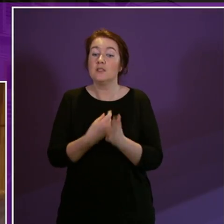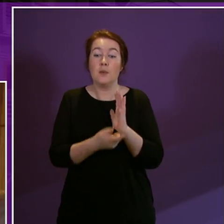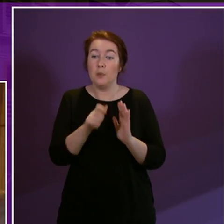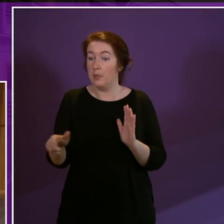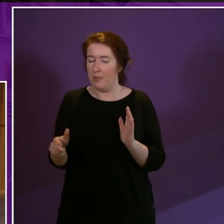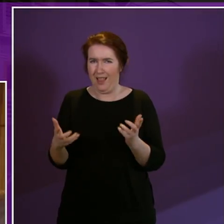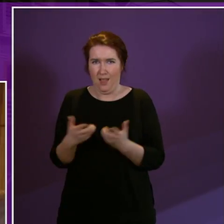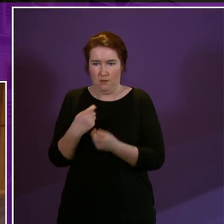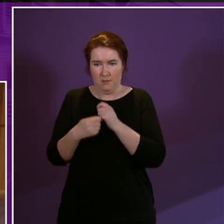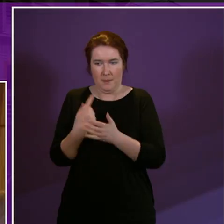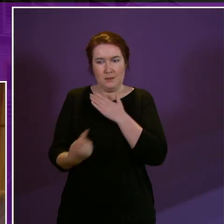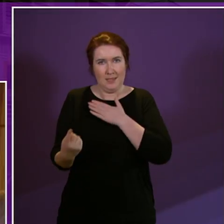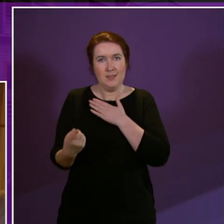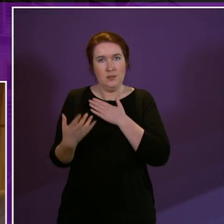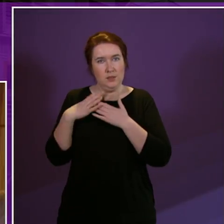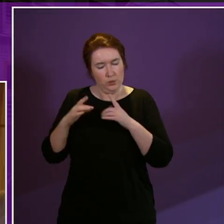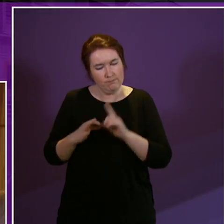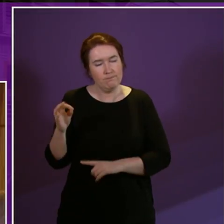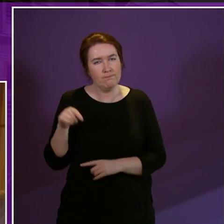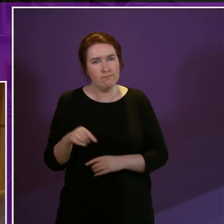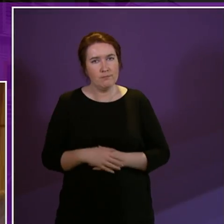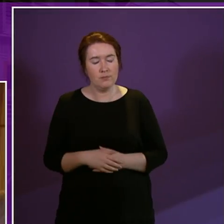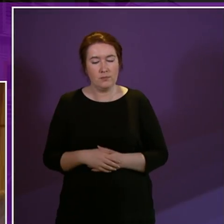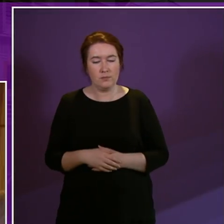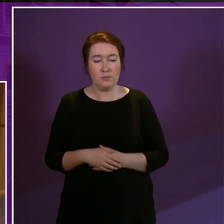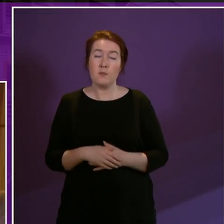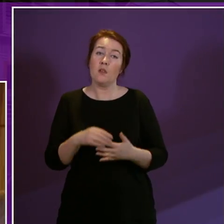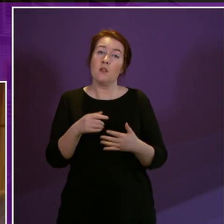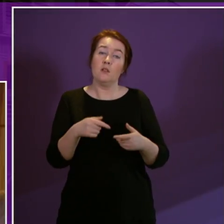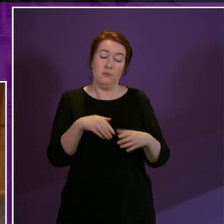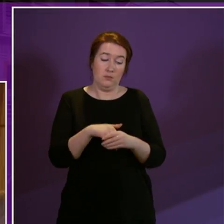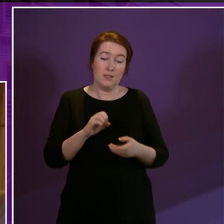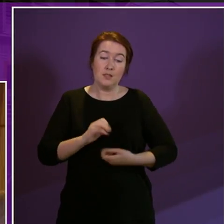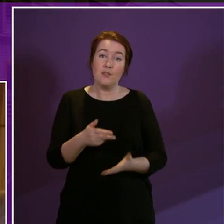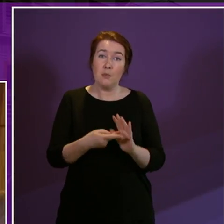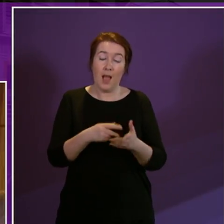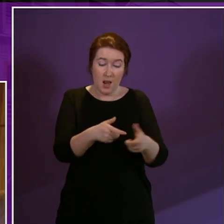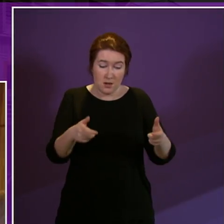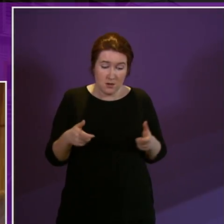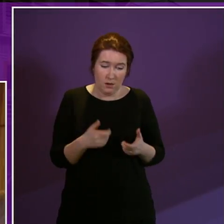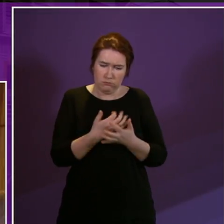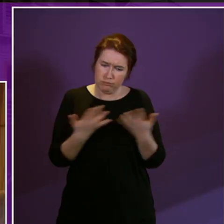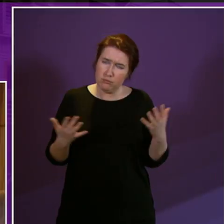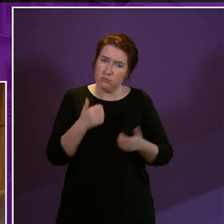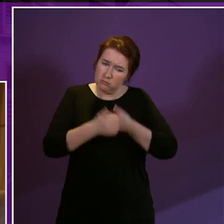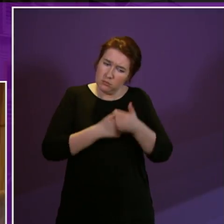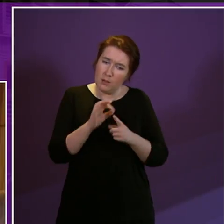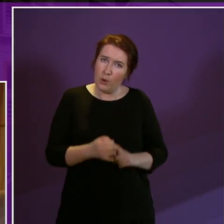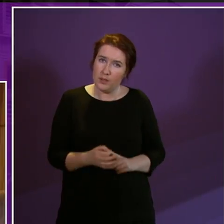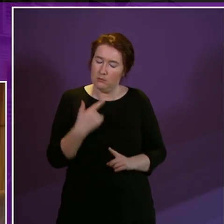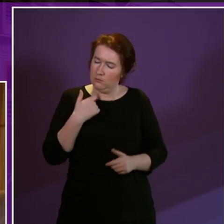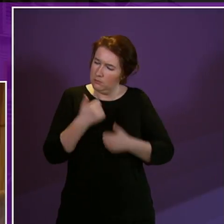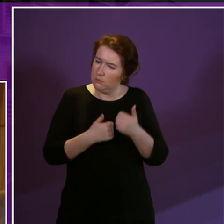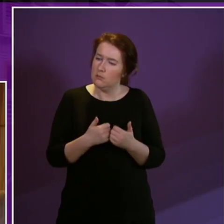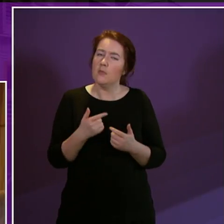living as independently as possible there are many commendable points in the plan and I welcome in particular the undertaking